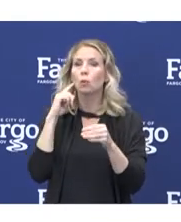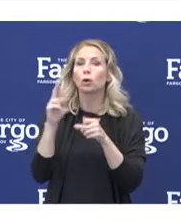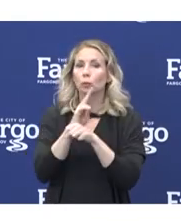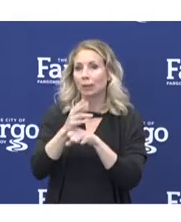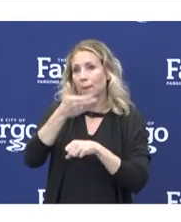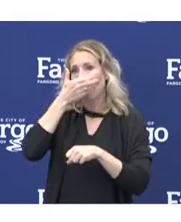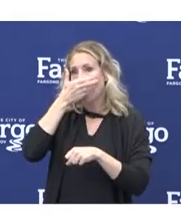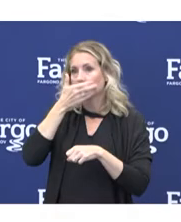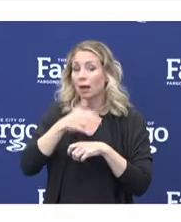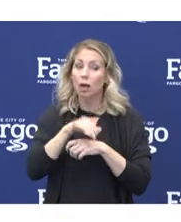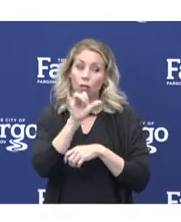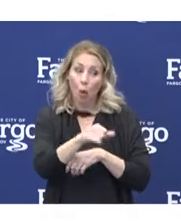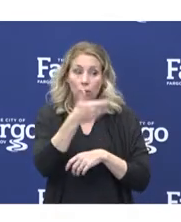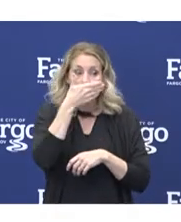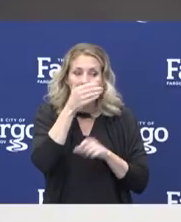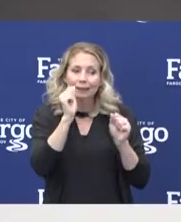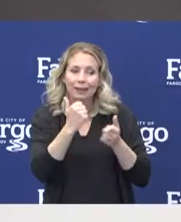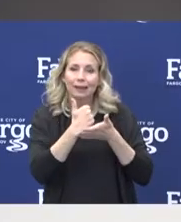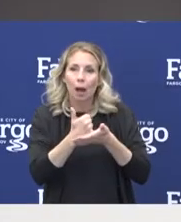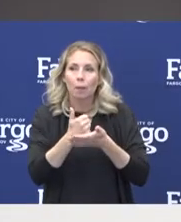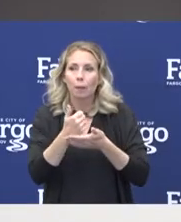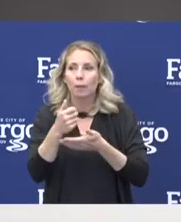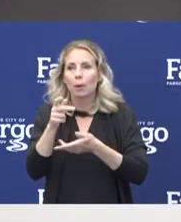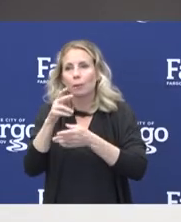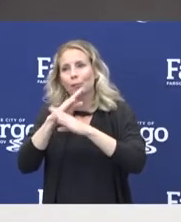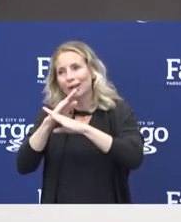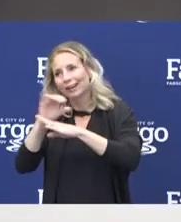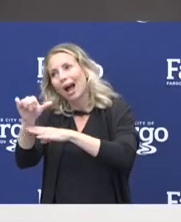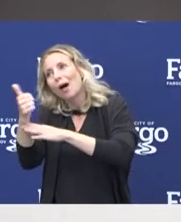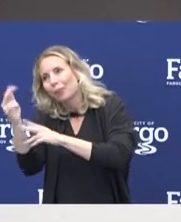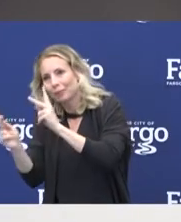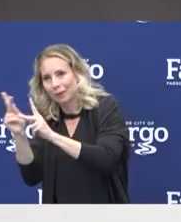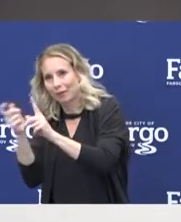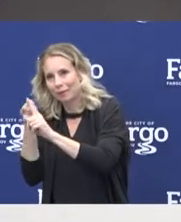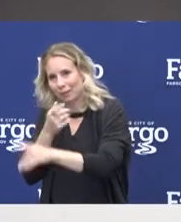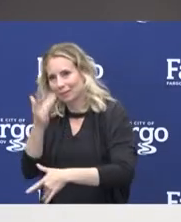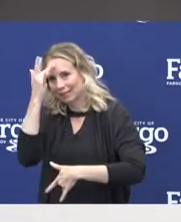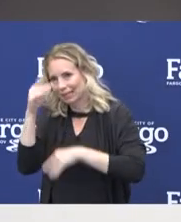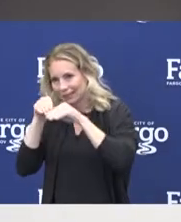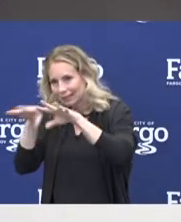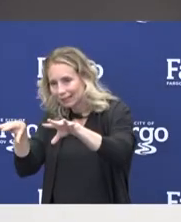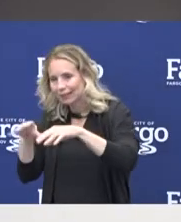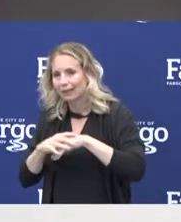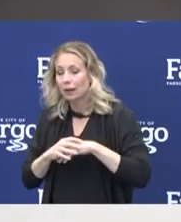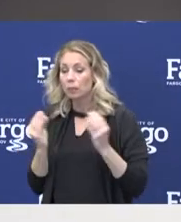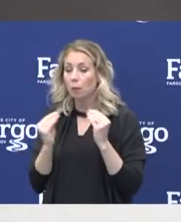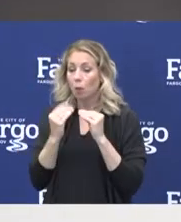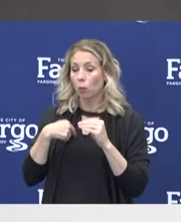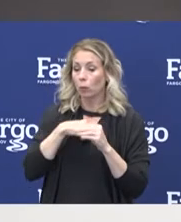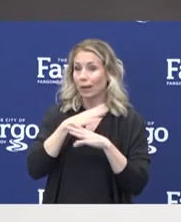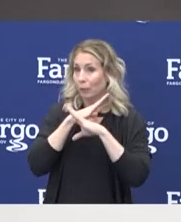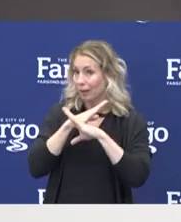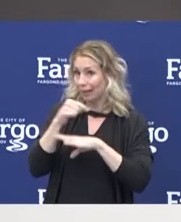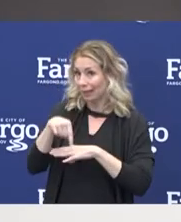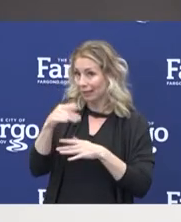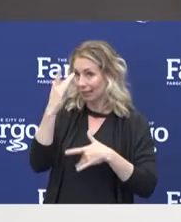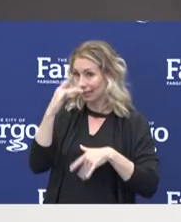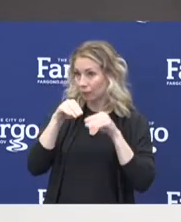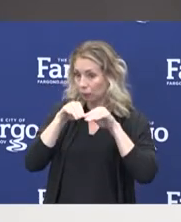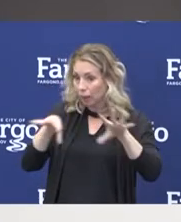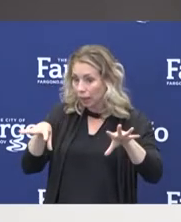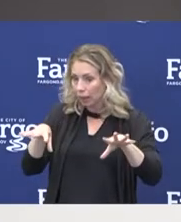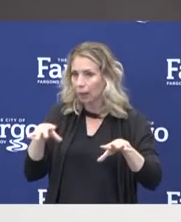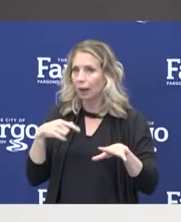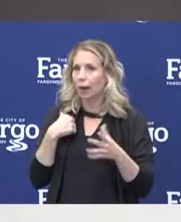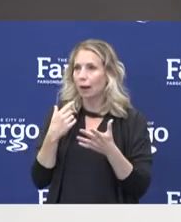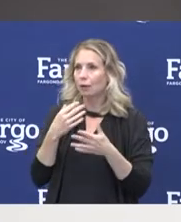masks could help protect somebody else from getting the disease. And the more we keep this disease from spreading, the sooner it will go down, and we'll get our summer